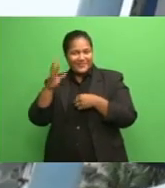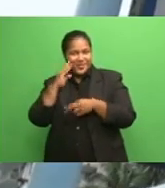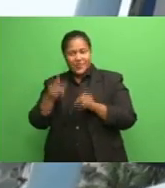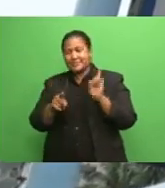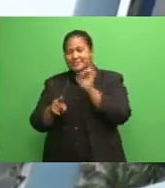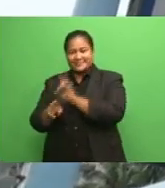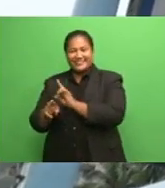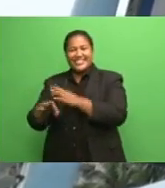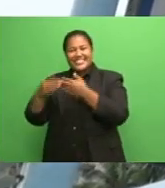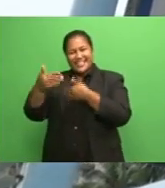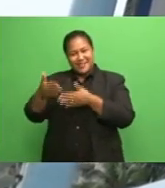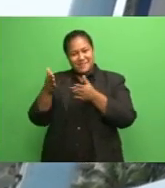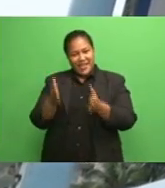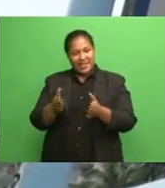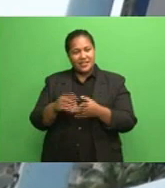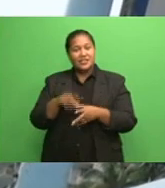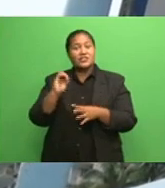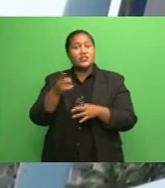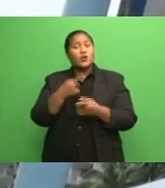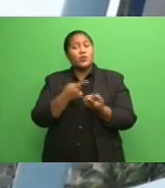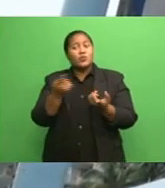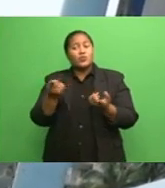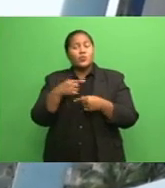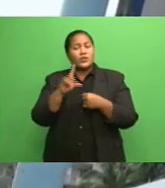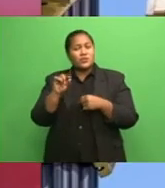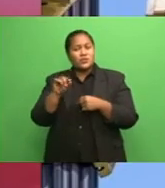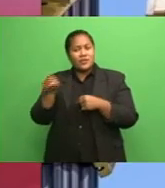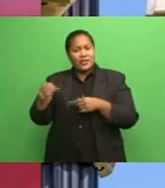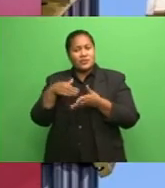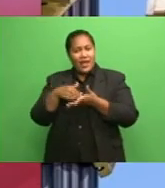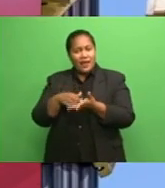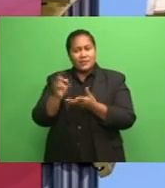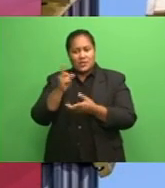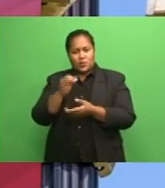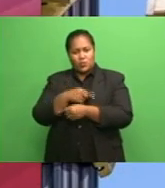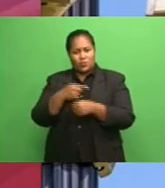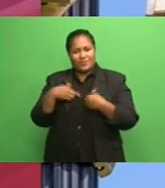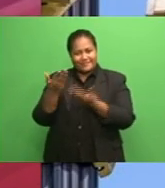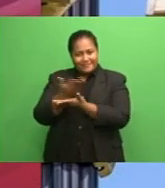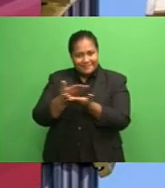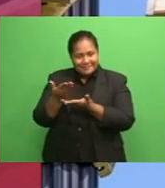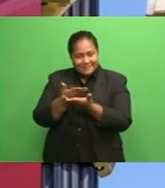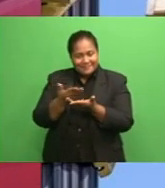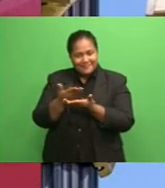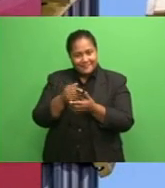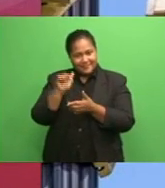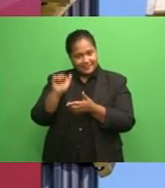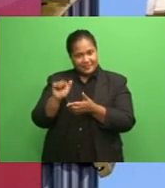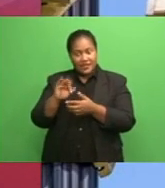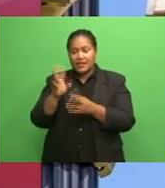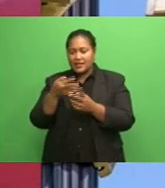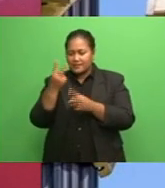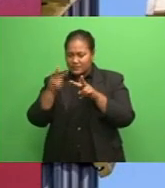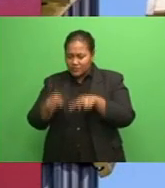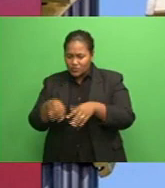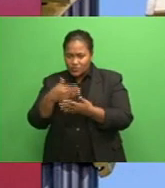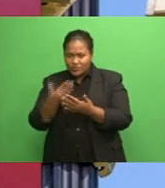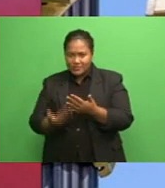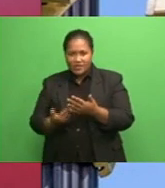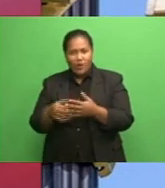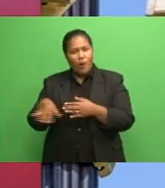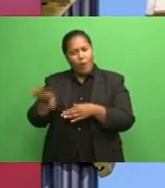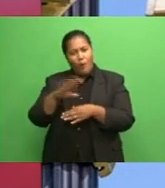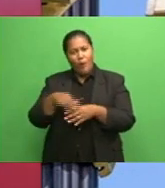package. Our development people and consultants, contractors, they have looked at all areas,